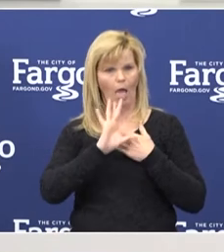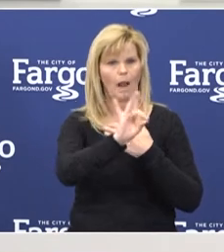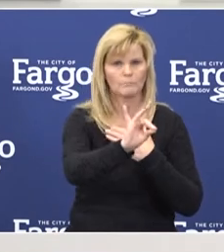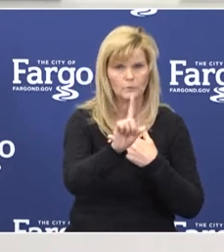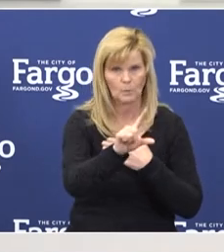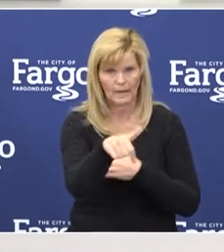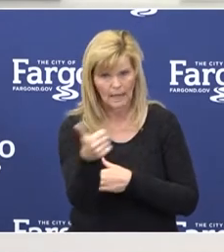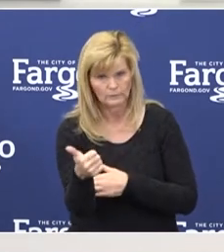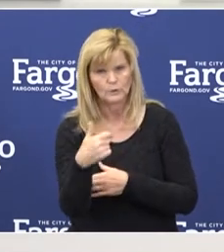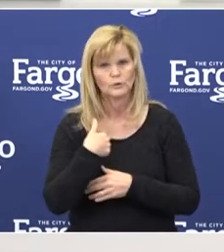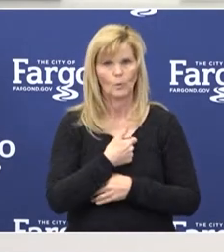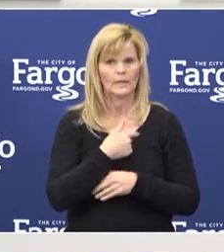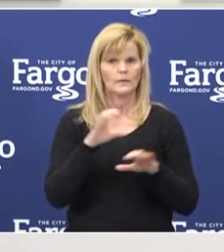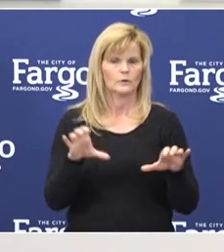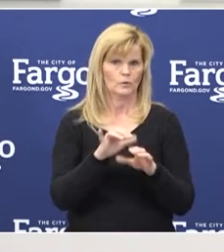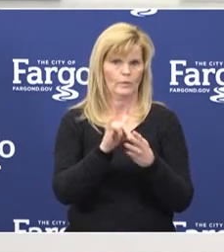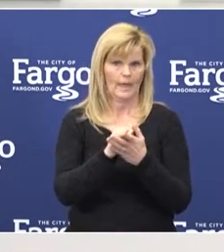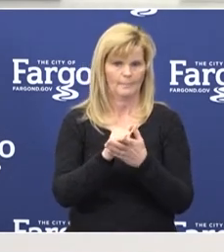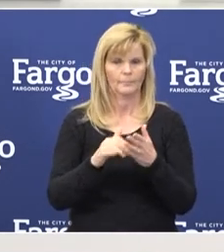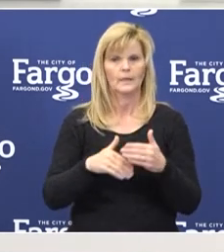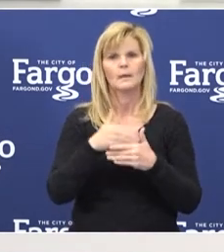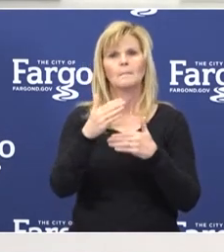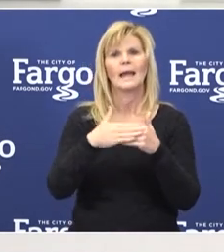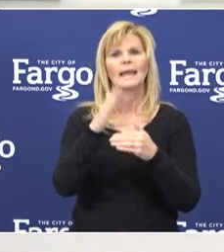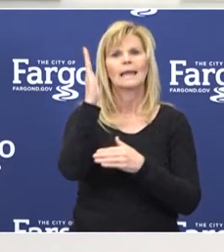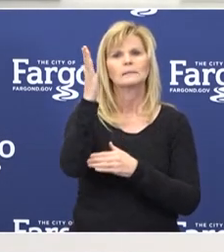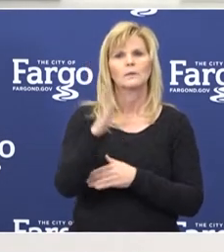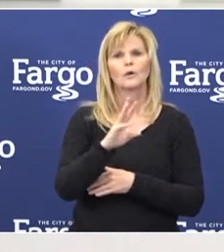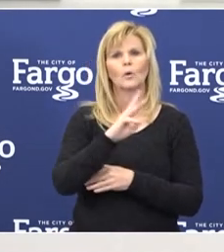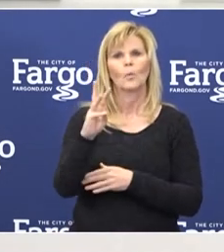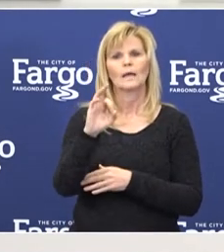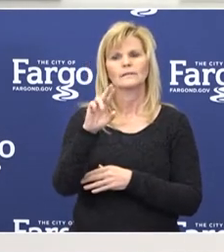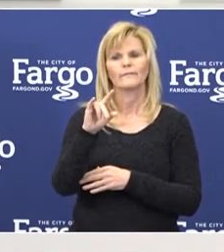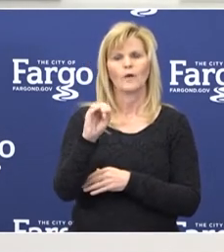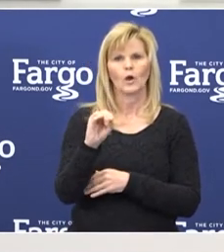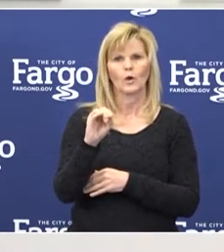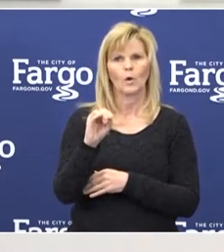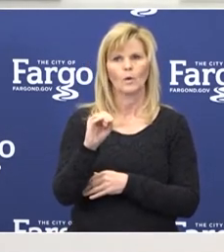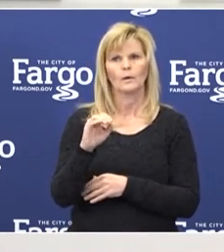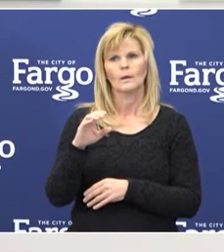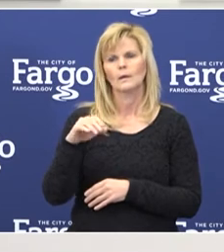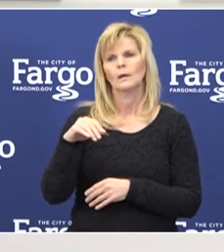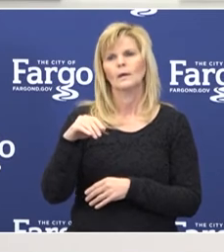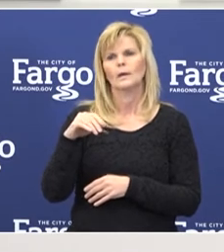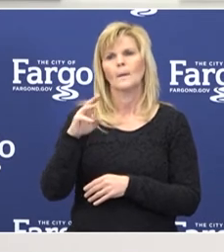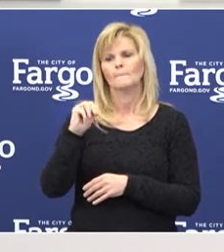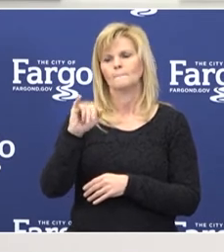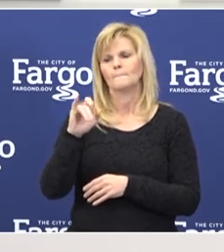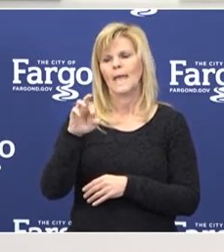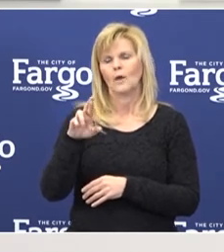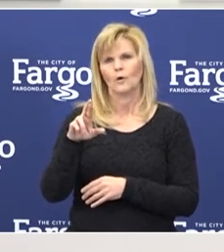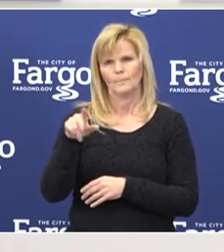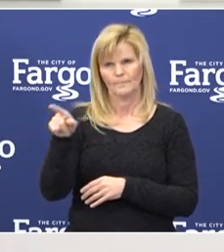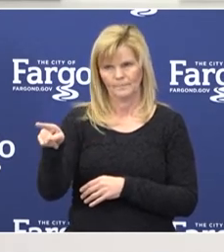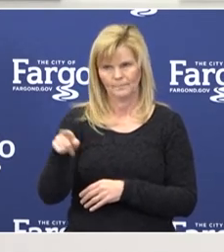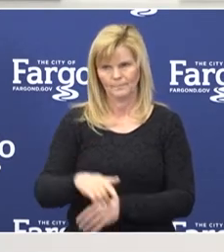vigorously on that. So my next speaker is West Margo Commissioner President Bernie Dardas. Mayor, take it away.